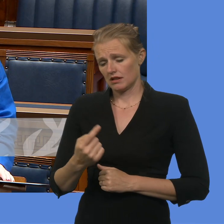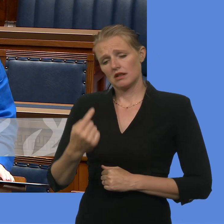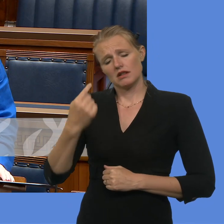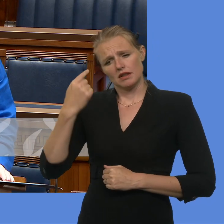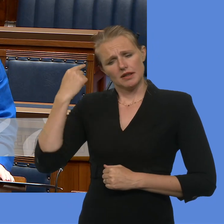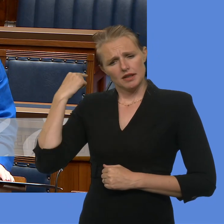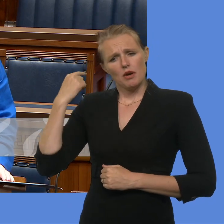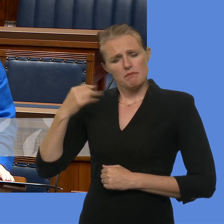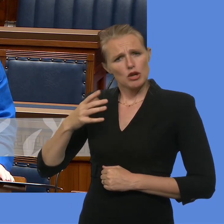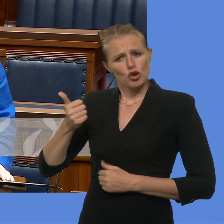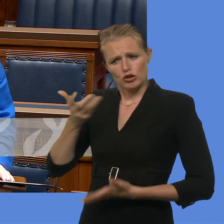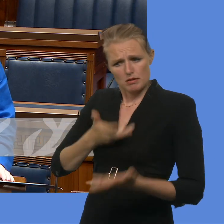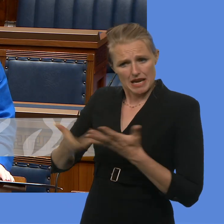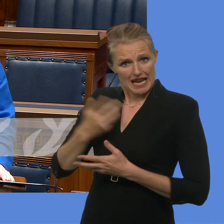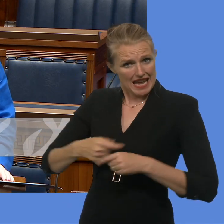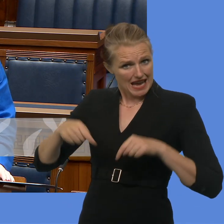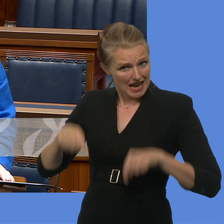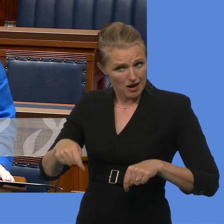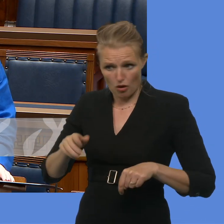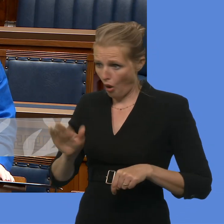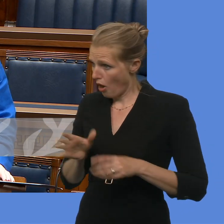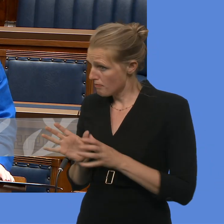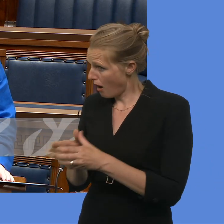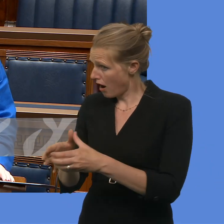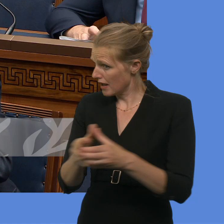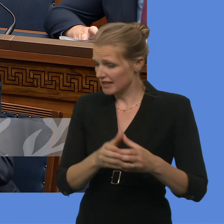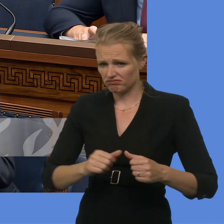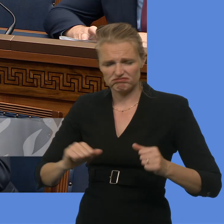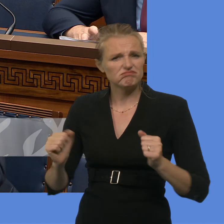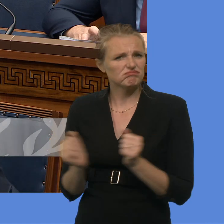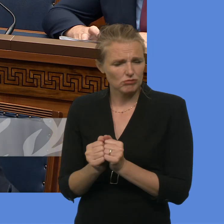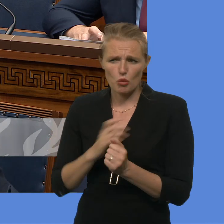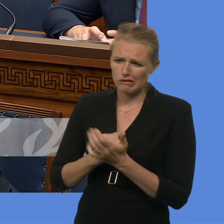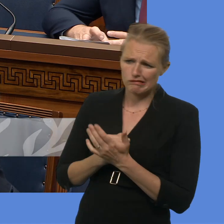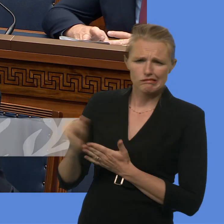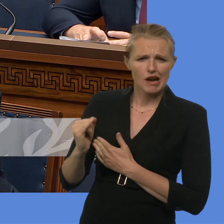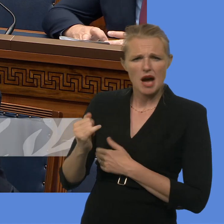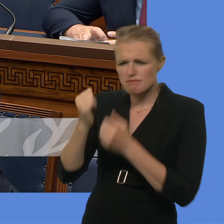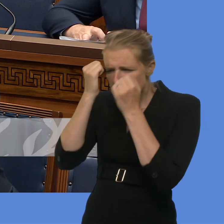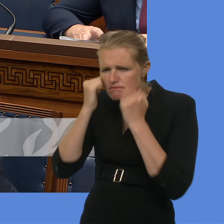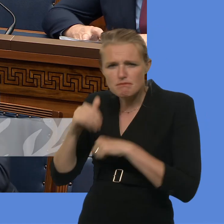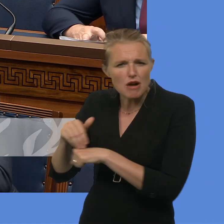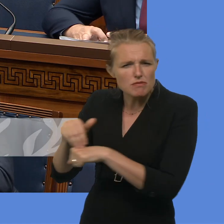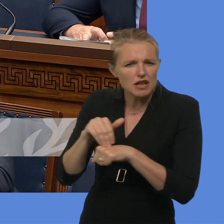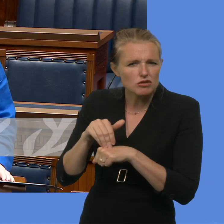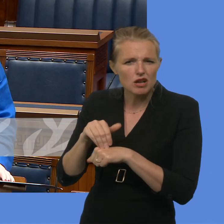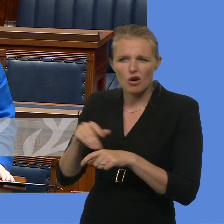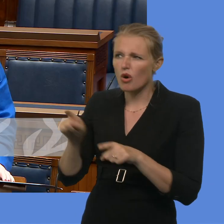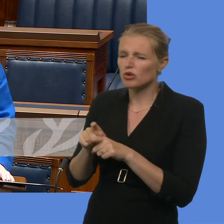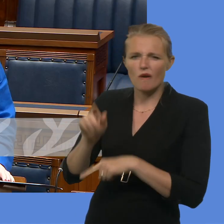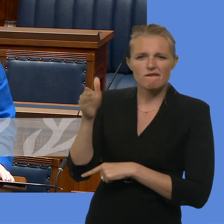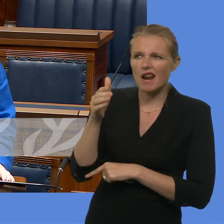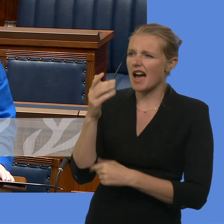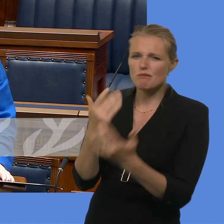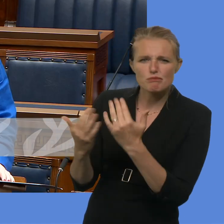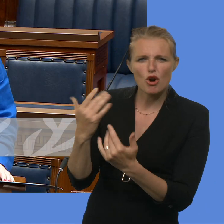this Assembly, I believe that all parties are strongly united against paramilitaryism and also the demonstrations of that three flags are in any